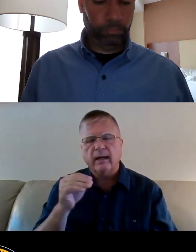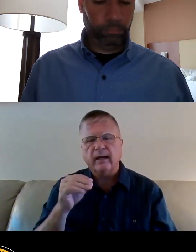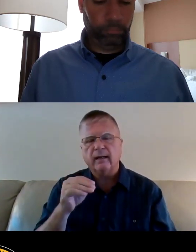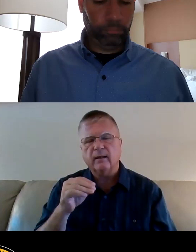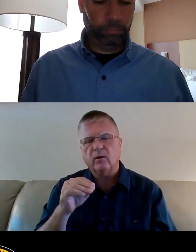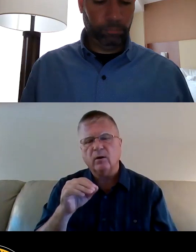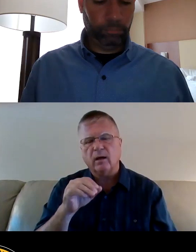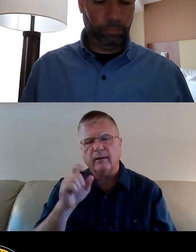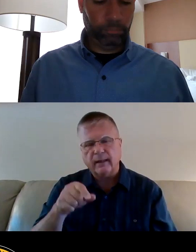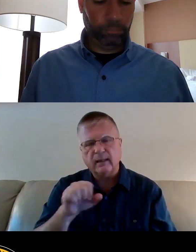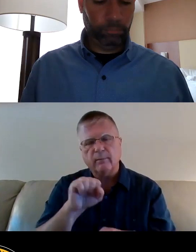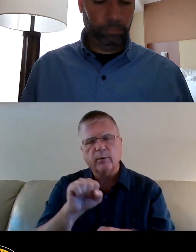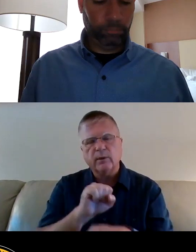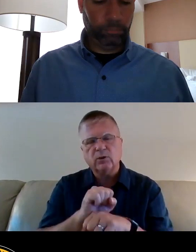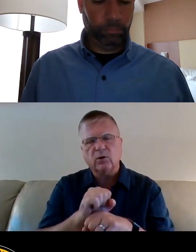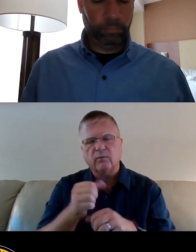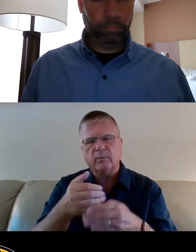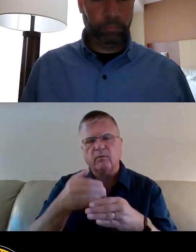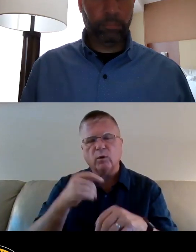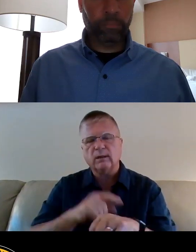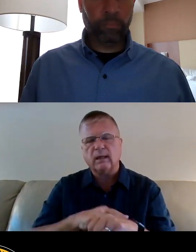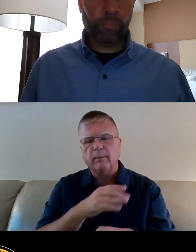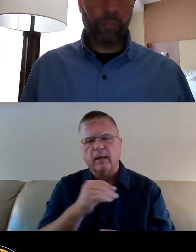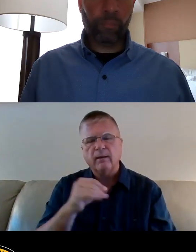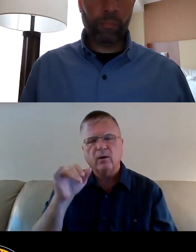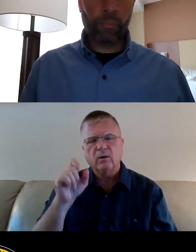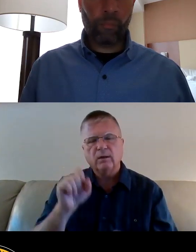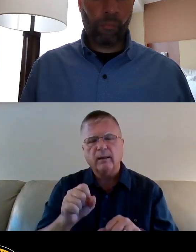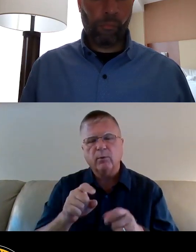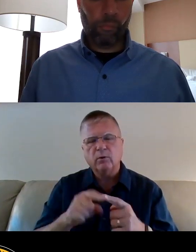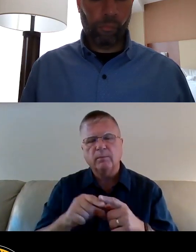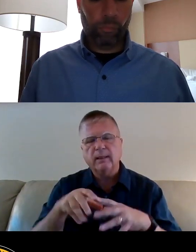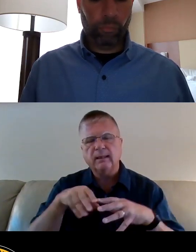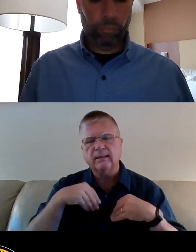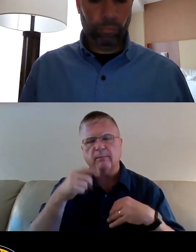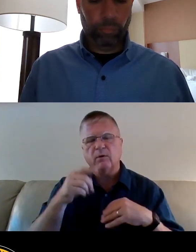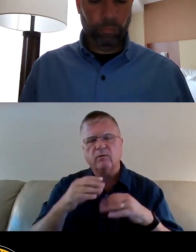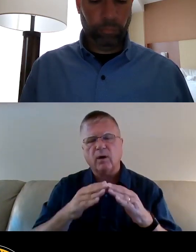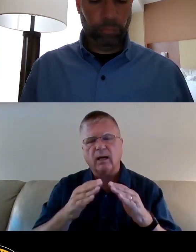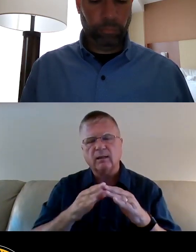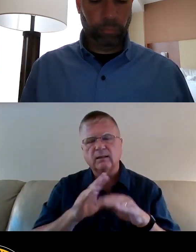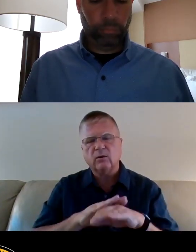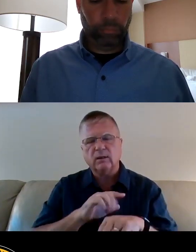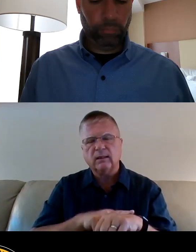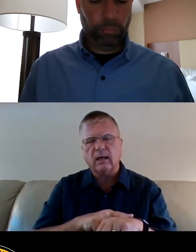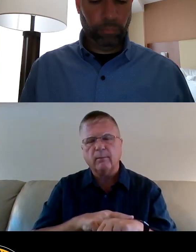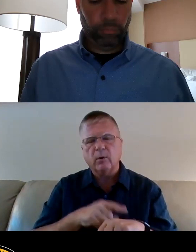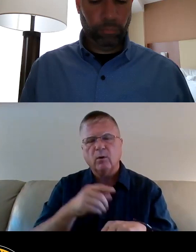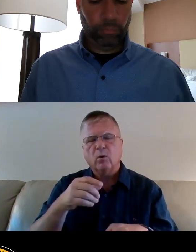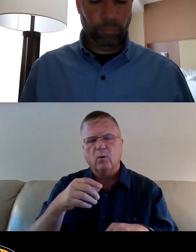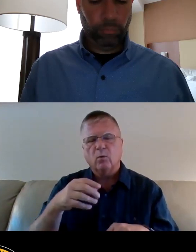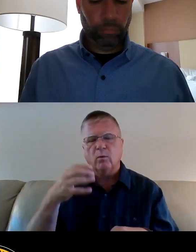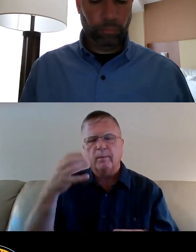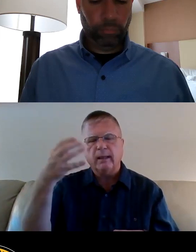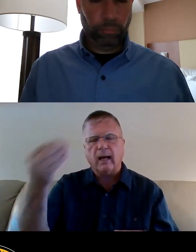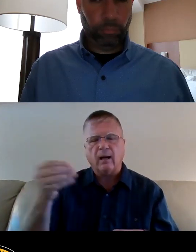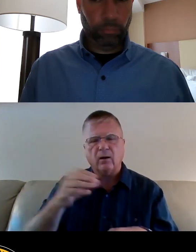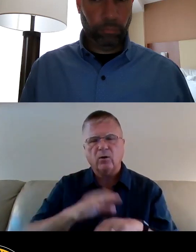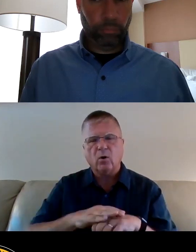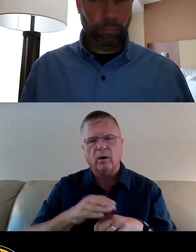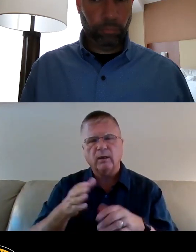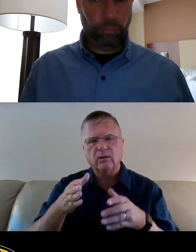for those who are not able to find and be accepted for new housing in time, will end up street homeless. Dealing with all of this is very